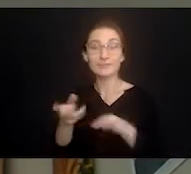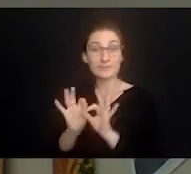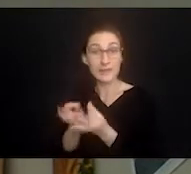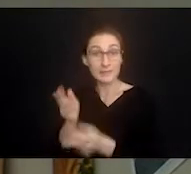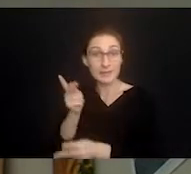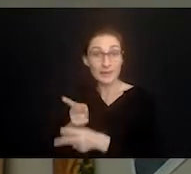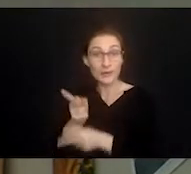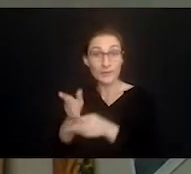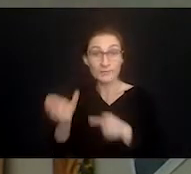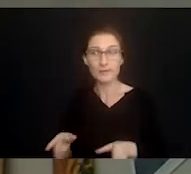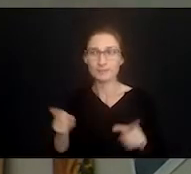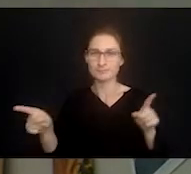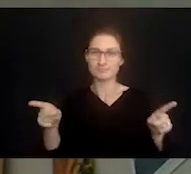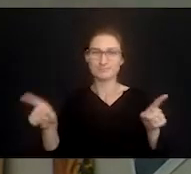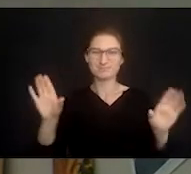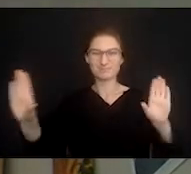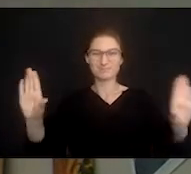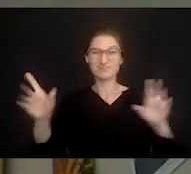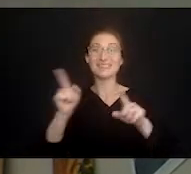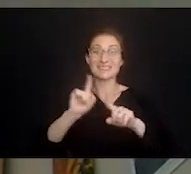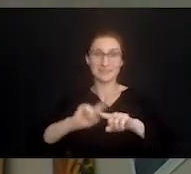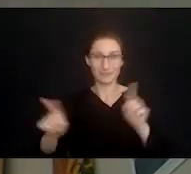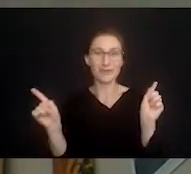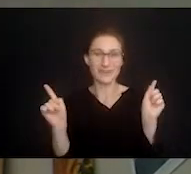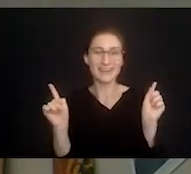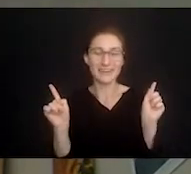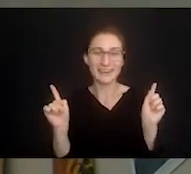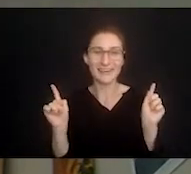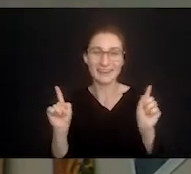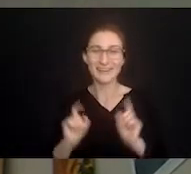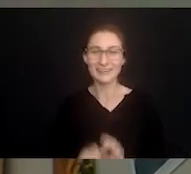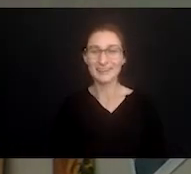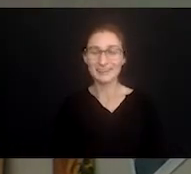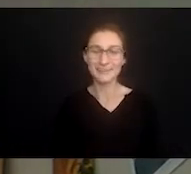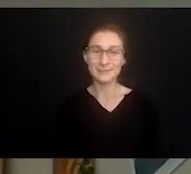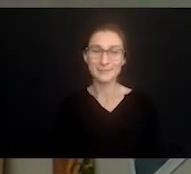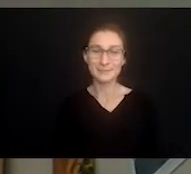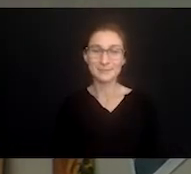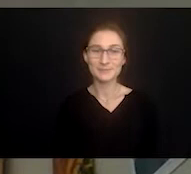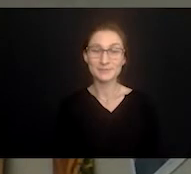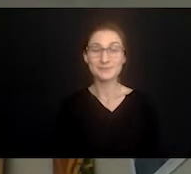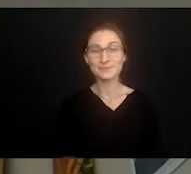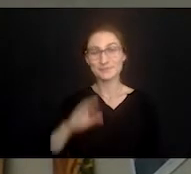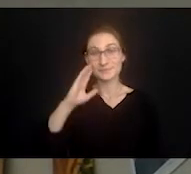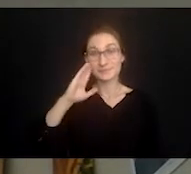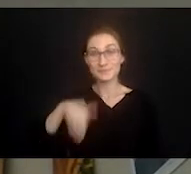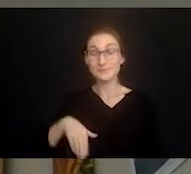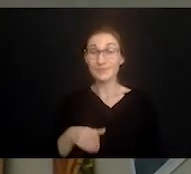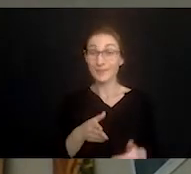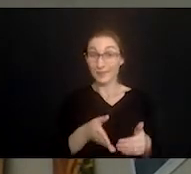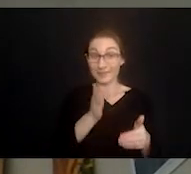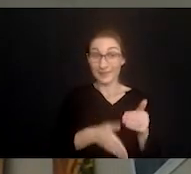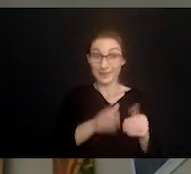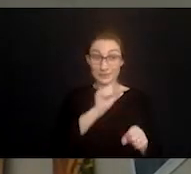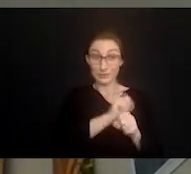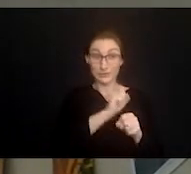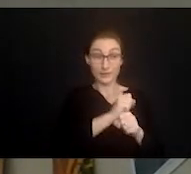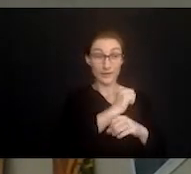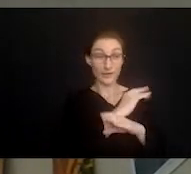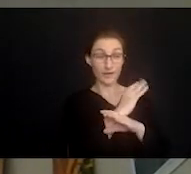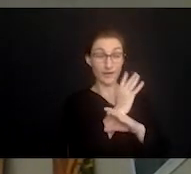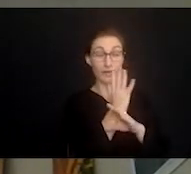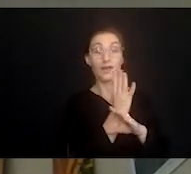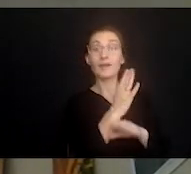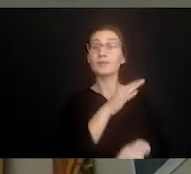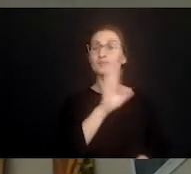and a family caregiver is really a different ball of wax, as the saying goes. You know, at the end of my shift as a